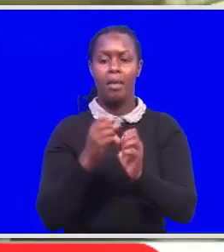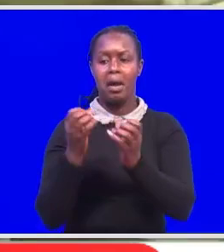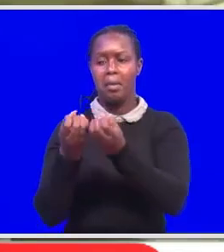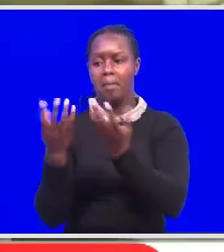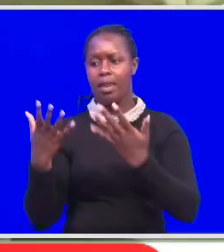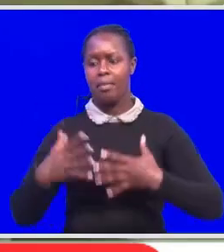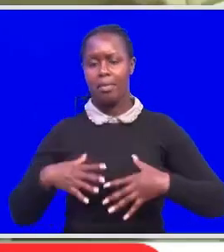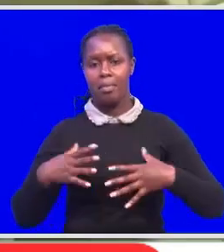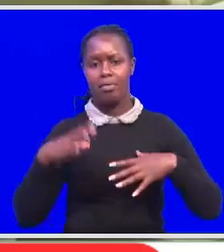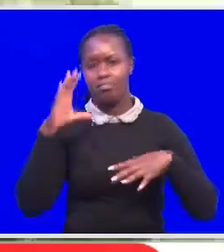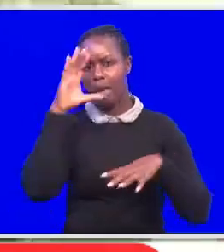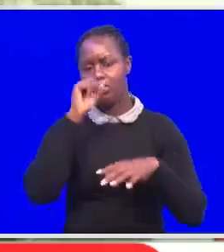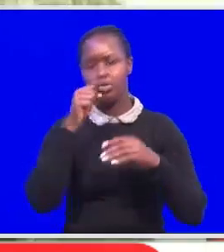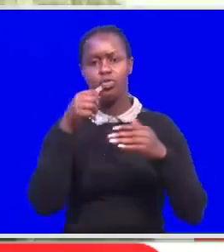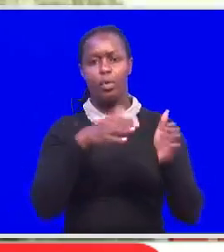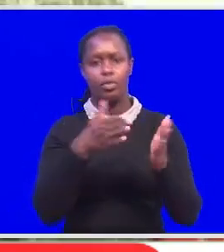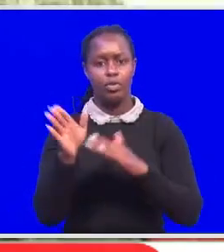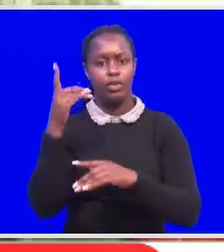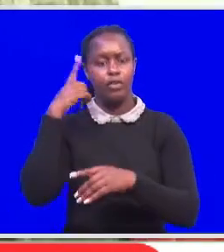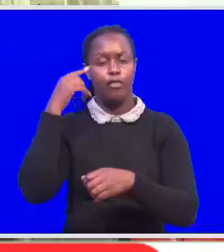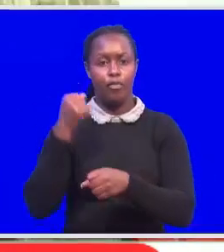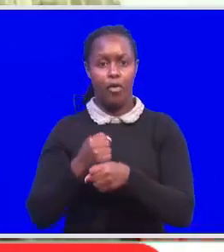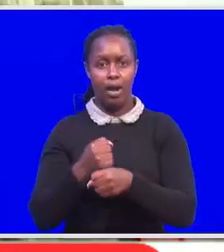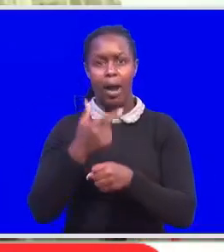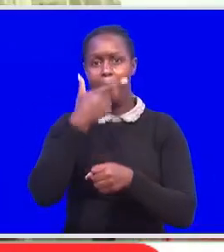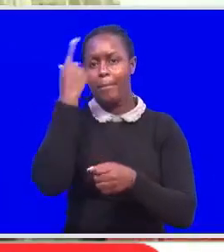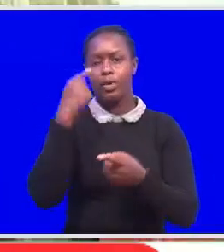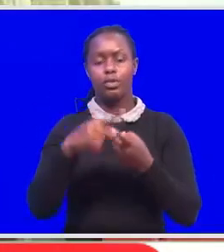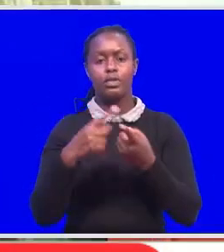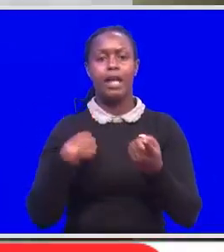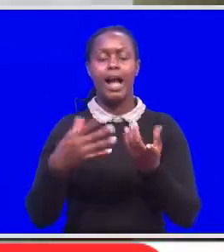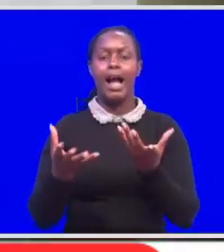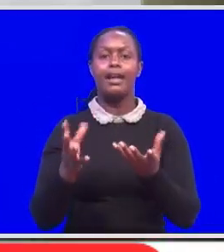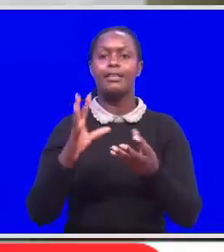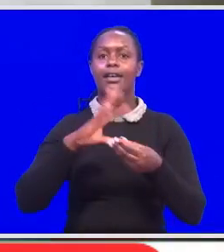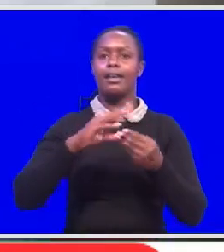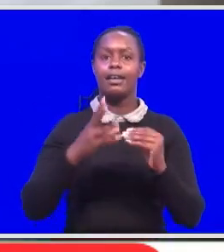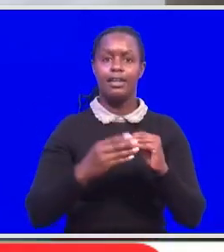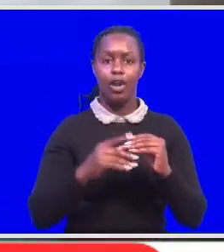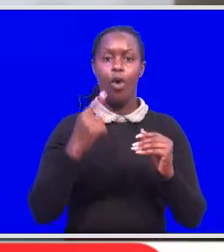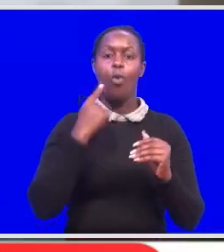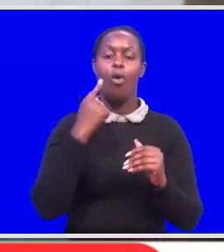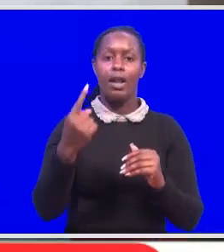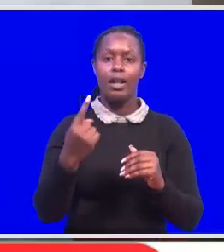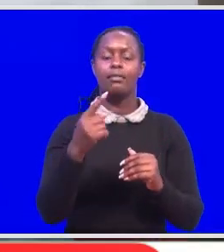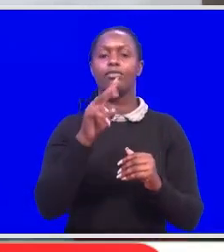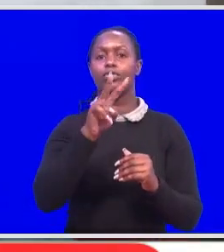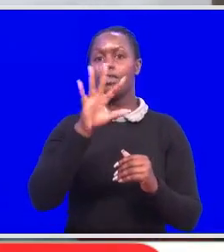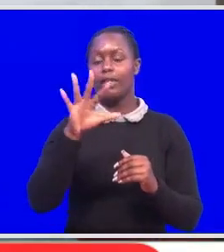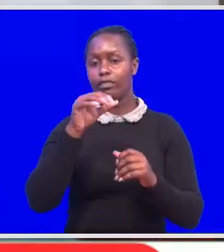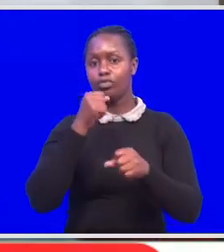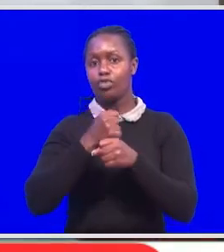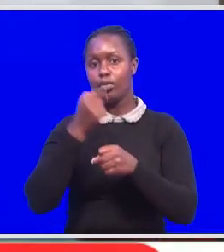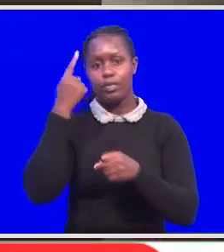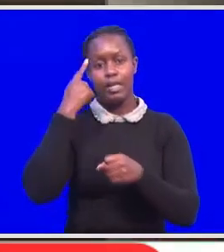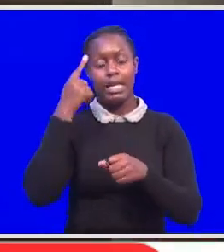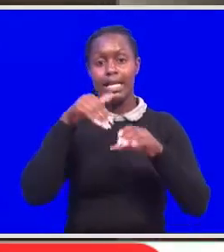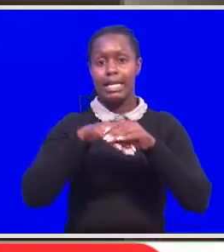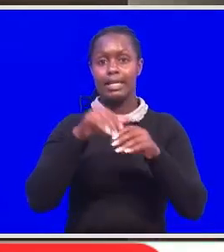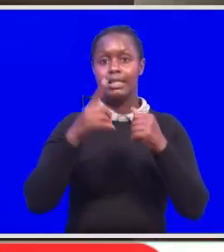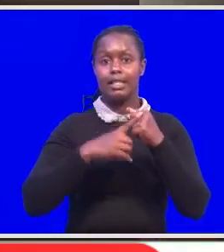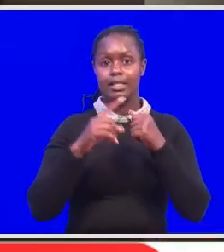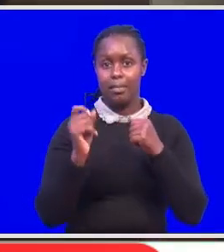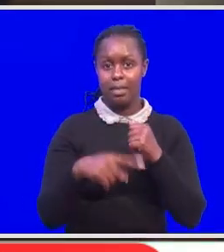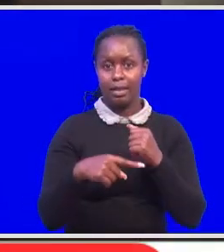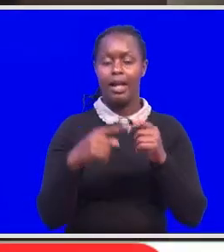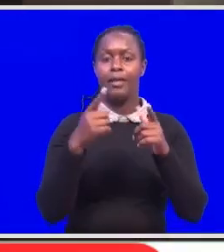since so far it has created more than 120,000 jobs six months down the line. The three-judge bench of the Court of Appeal